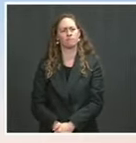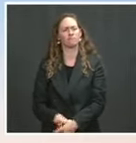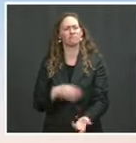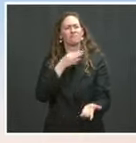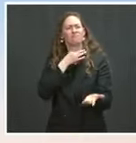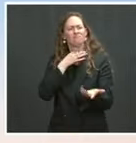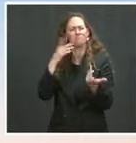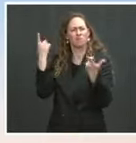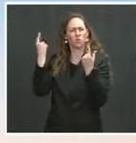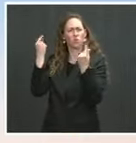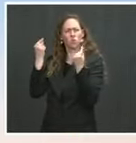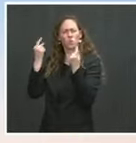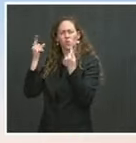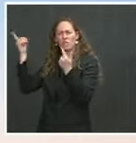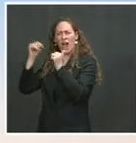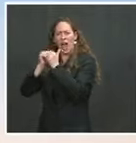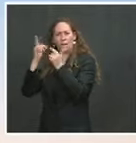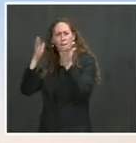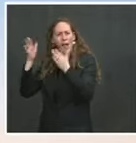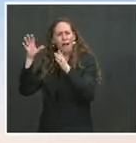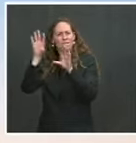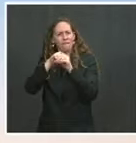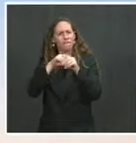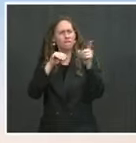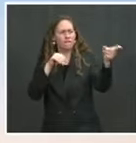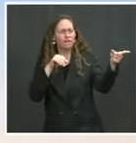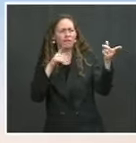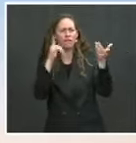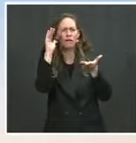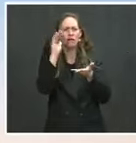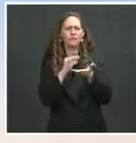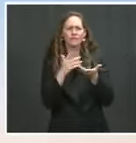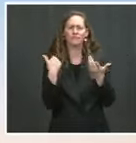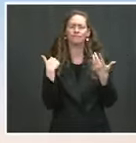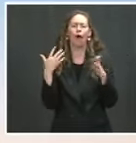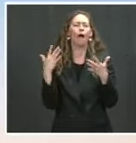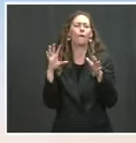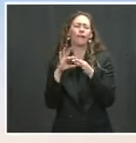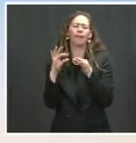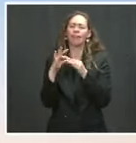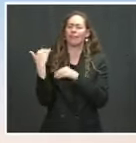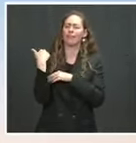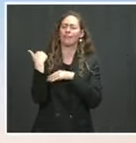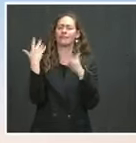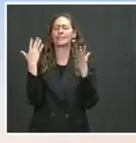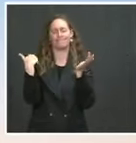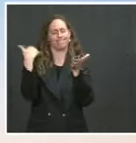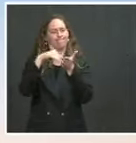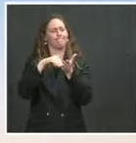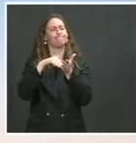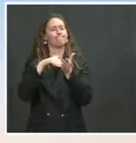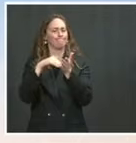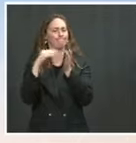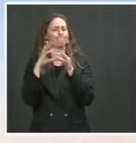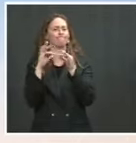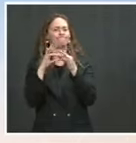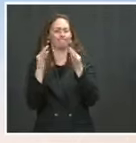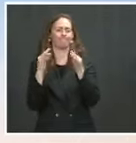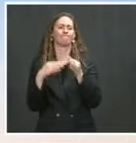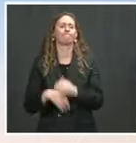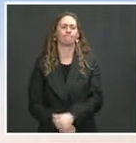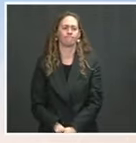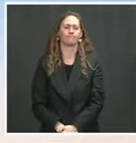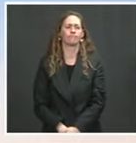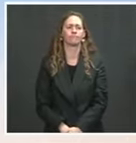the other day, but let me go through some of it. First, as you know, the President obviously has had his own conversations, conversation